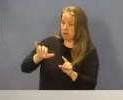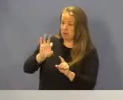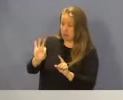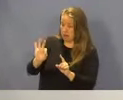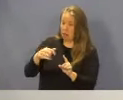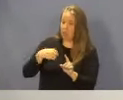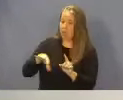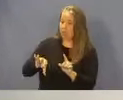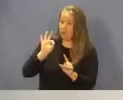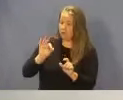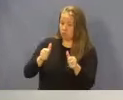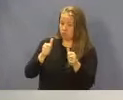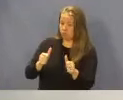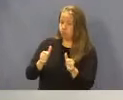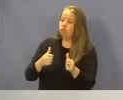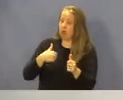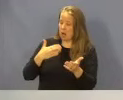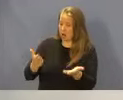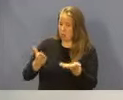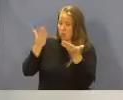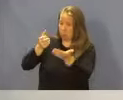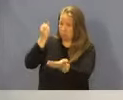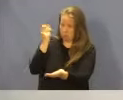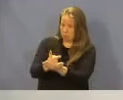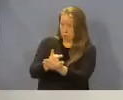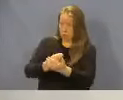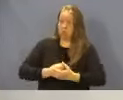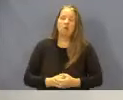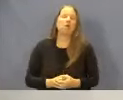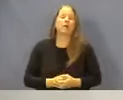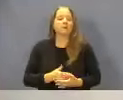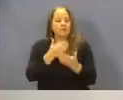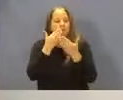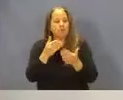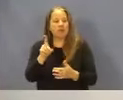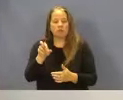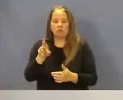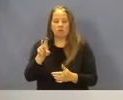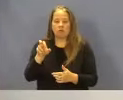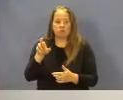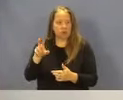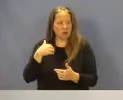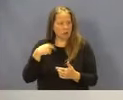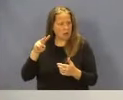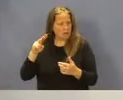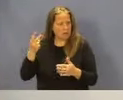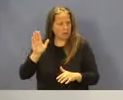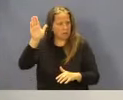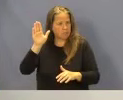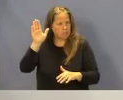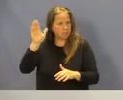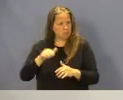did find them to be in order. I do recommend they be approved as stands. Thank you, Dr. Rucker. Is there a second to that motion?